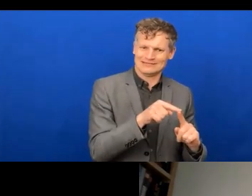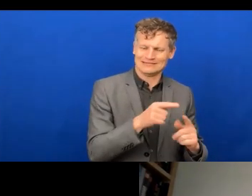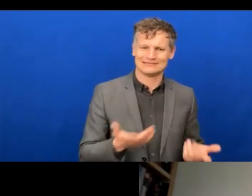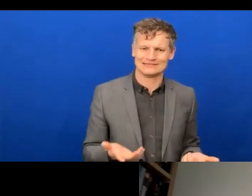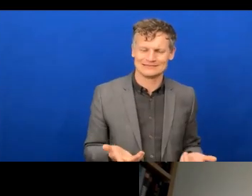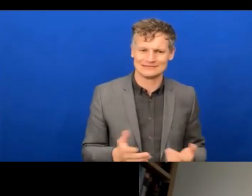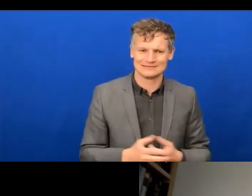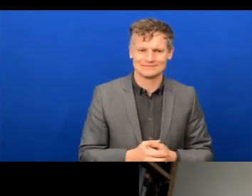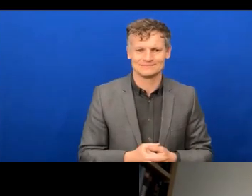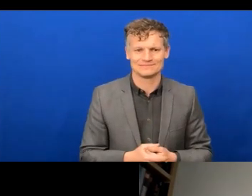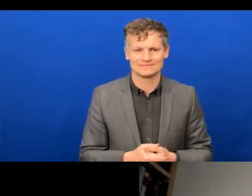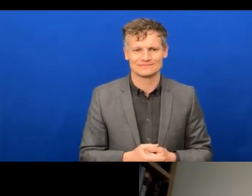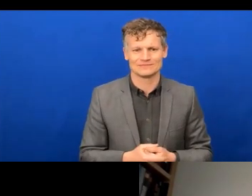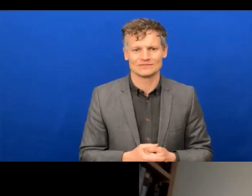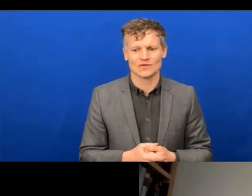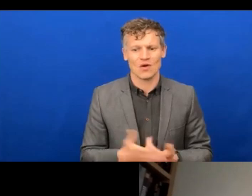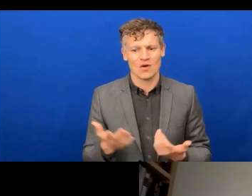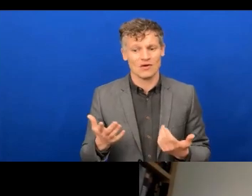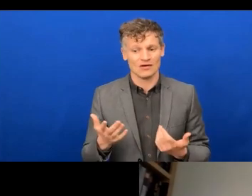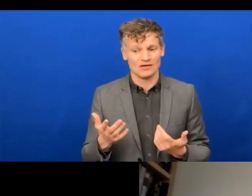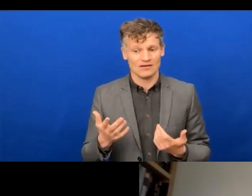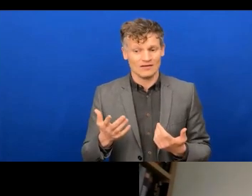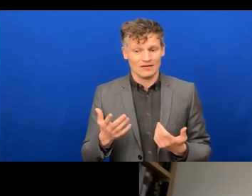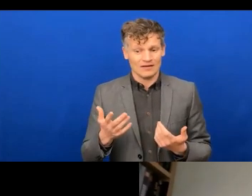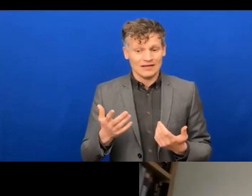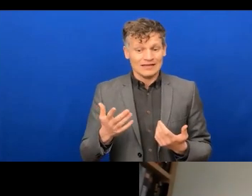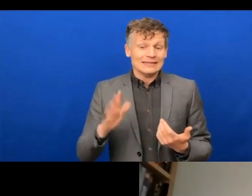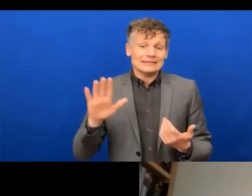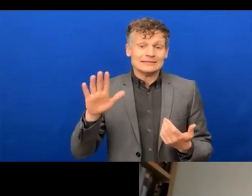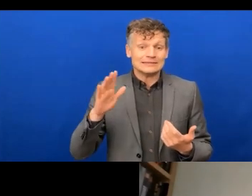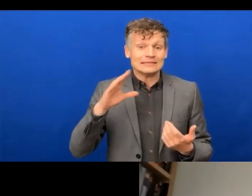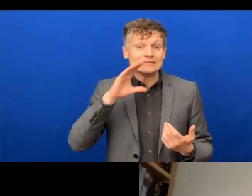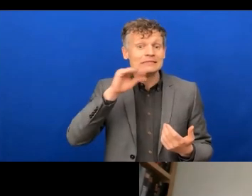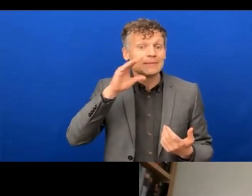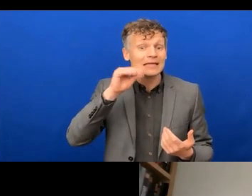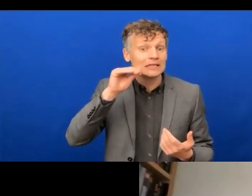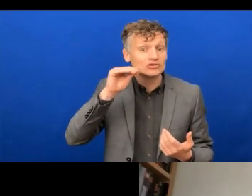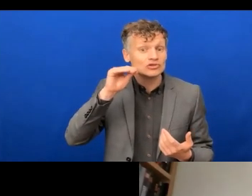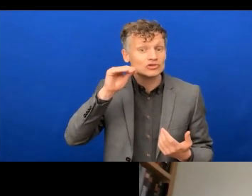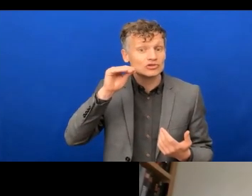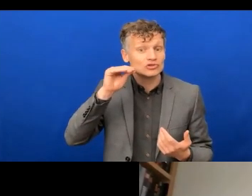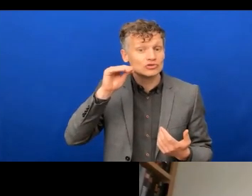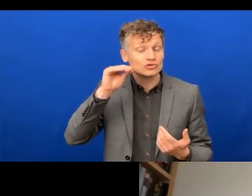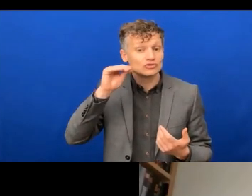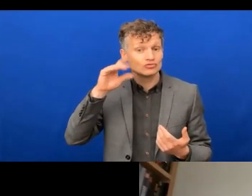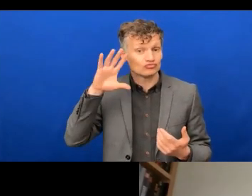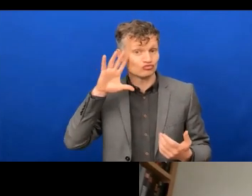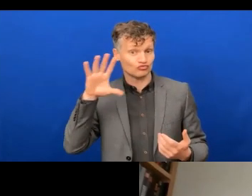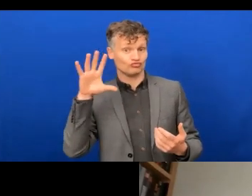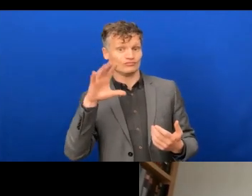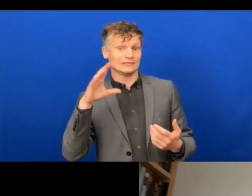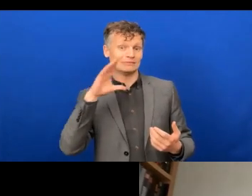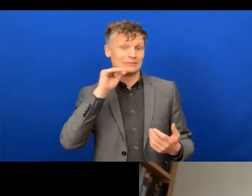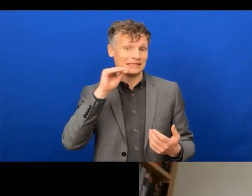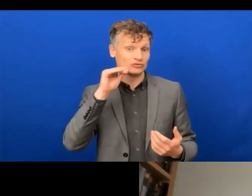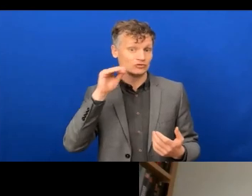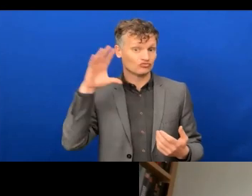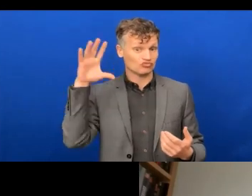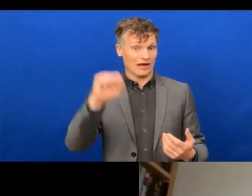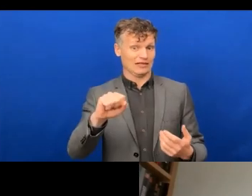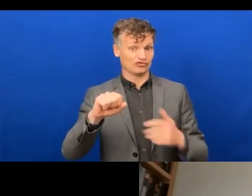and do things like copy paste. Now, if you work for a, an organization that is, uh, security conscious,